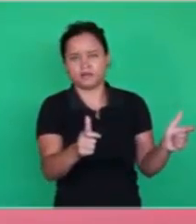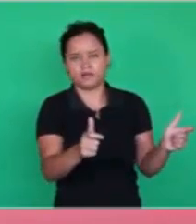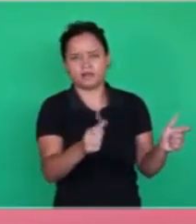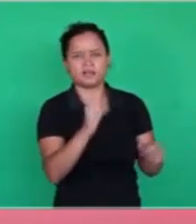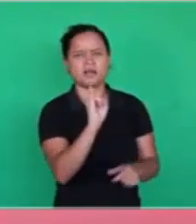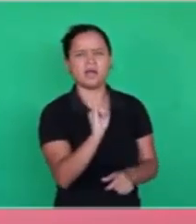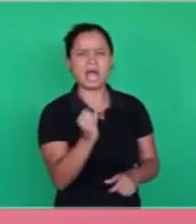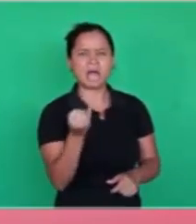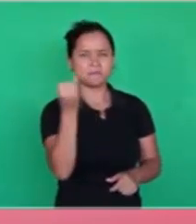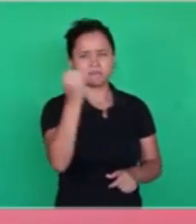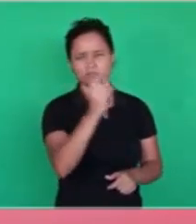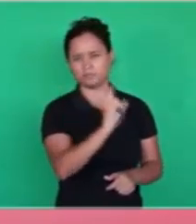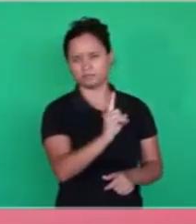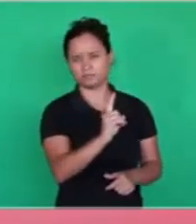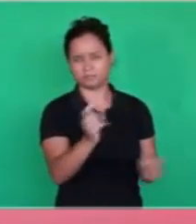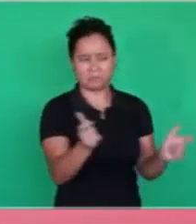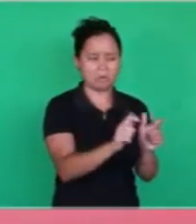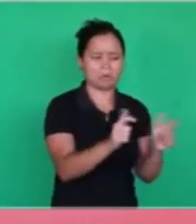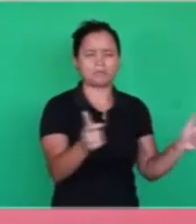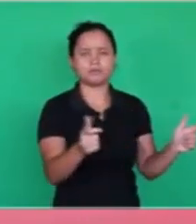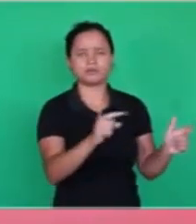But they are there to testify.